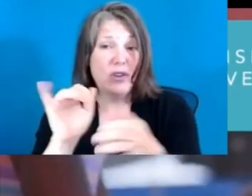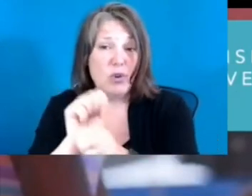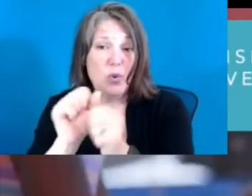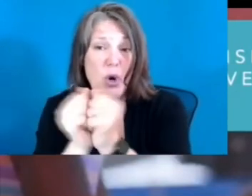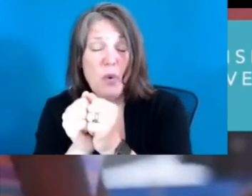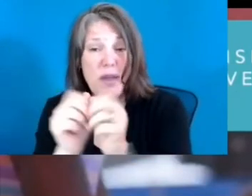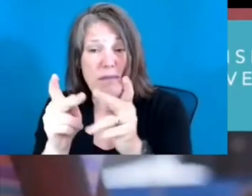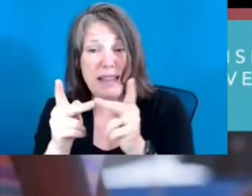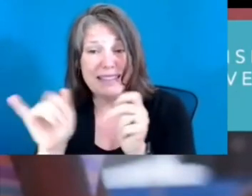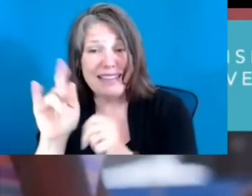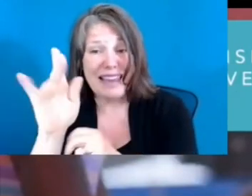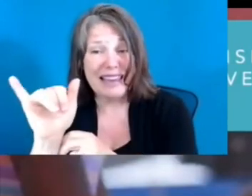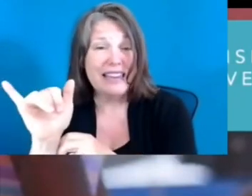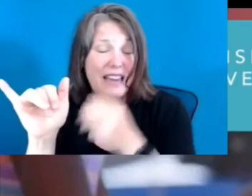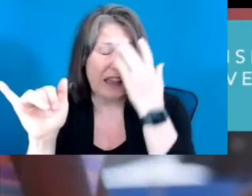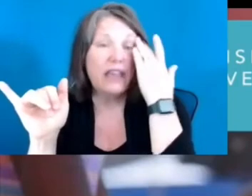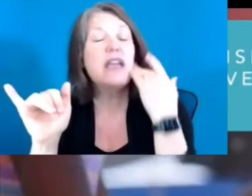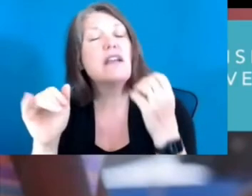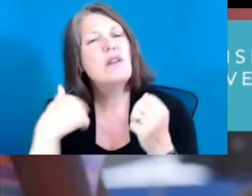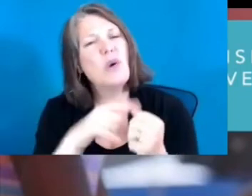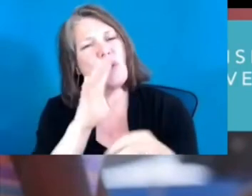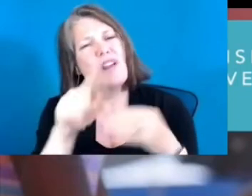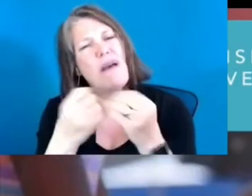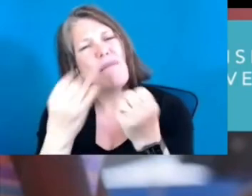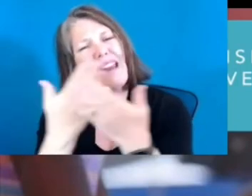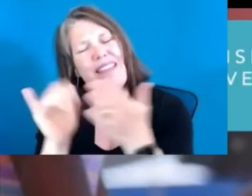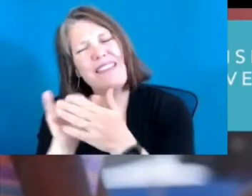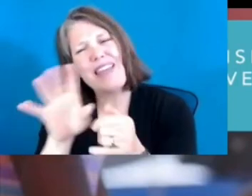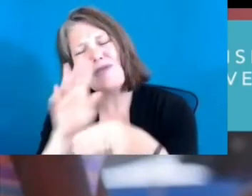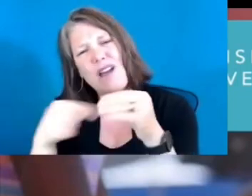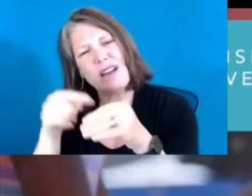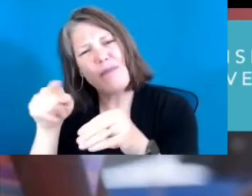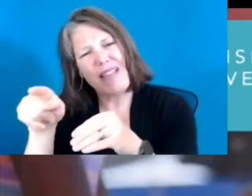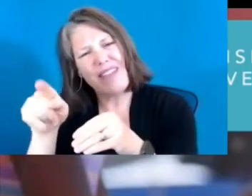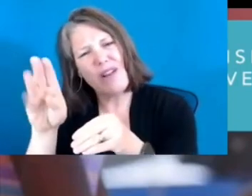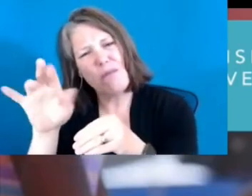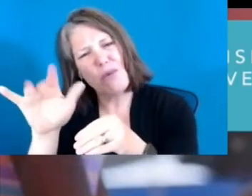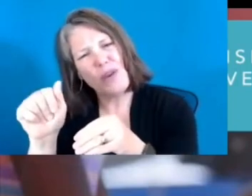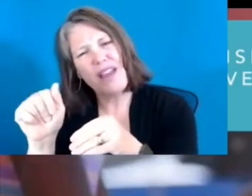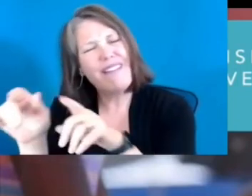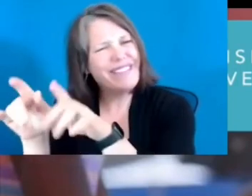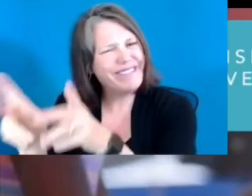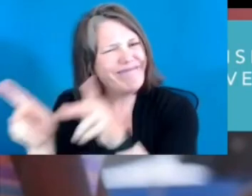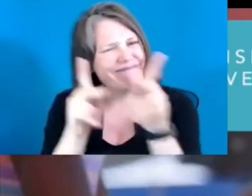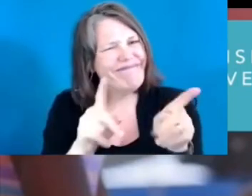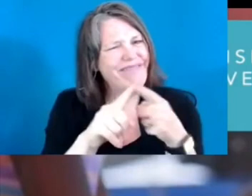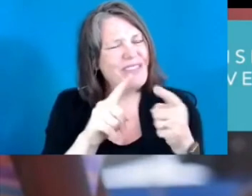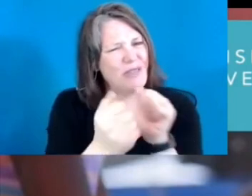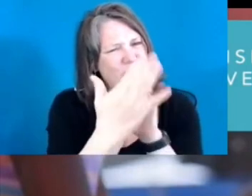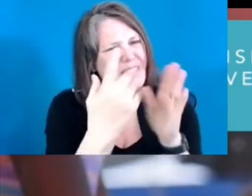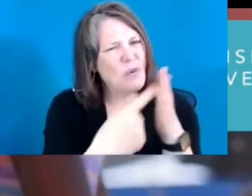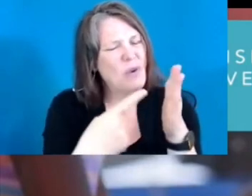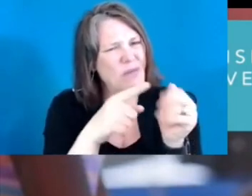because what we're talking about many of the things that that they talked about in Berea are very similar to what we face in Minneapolis.